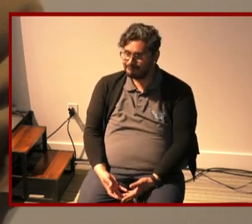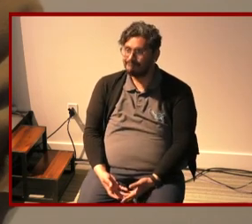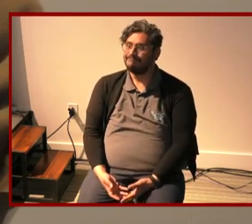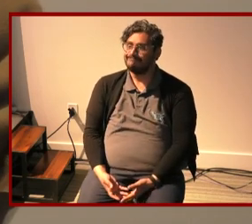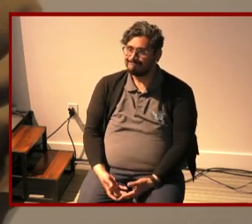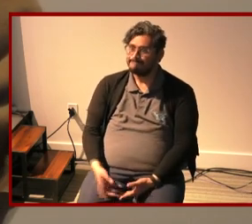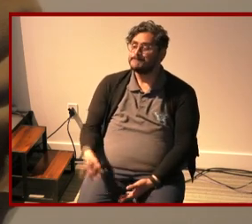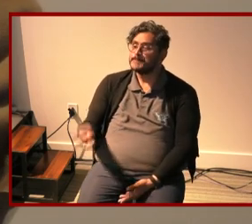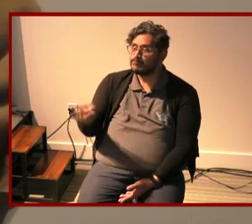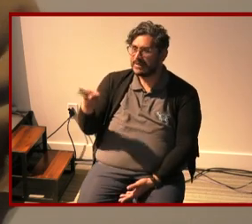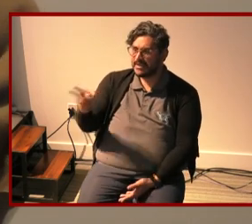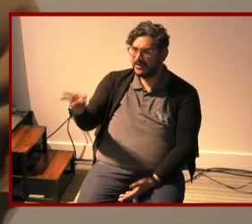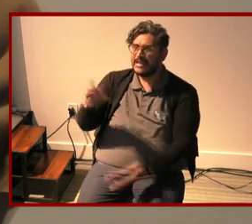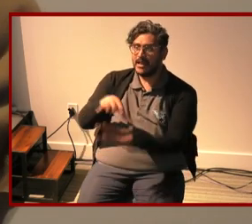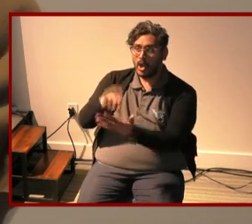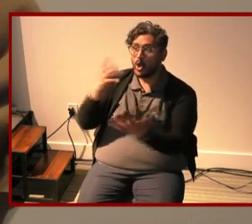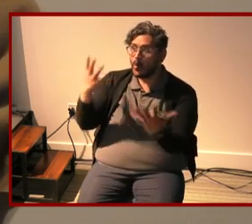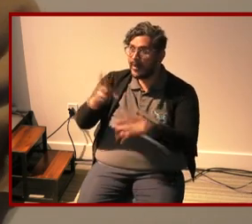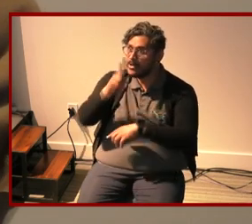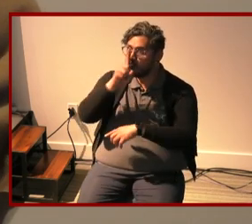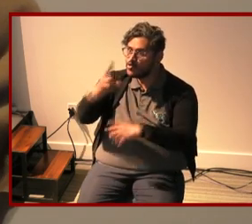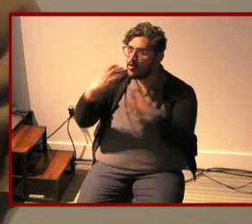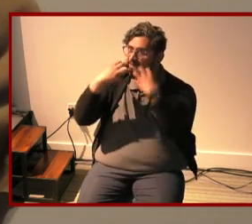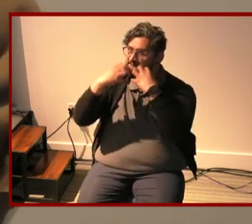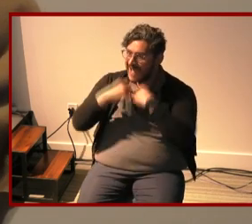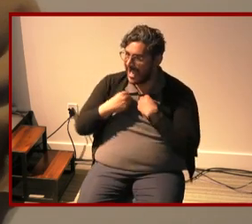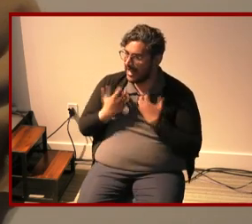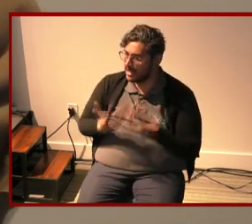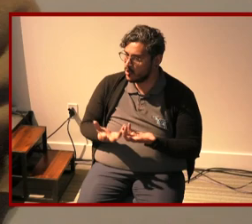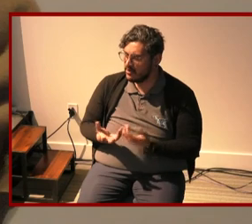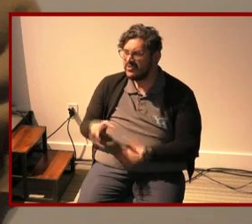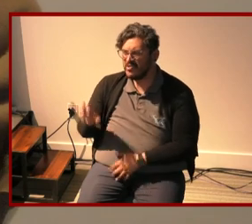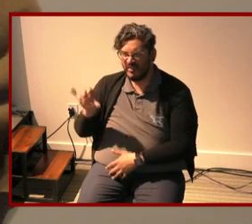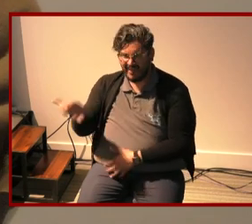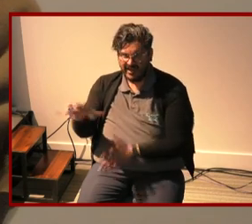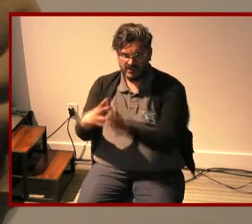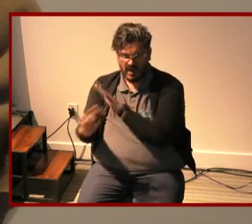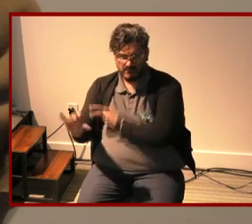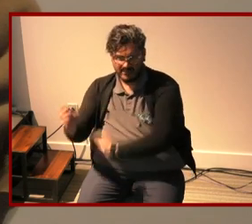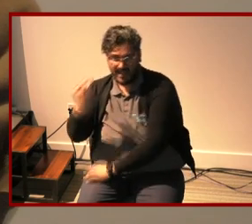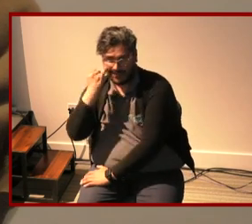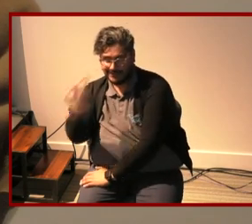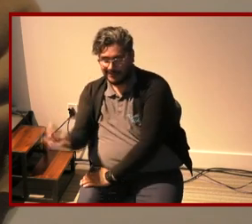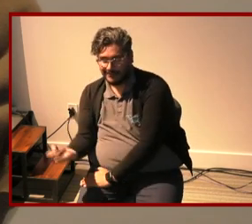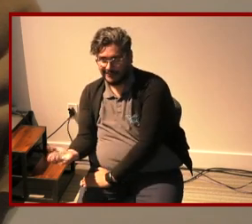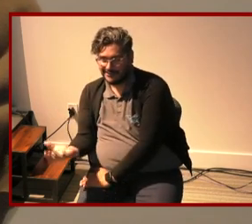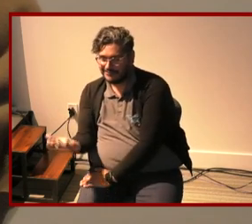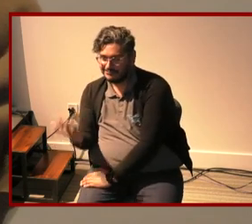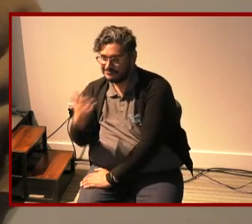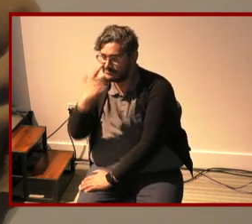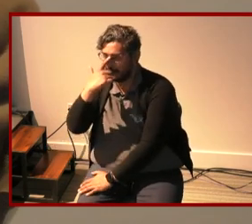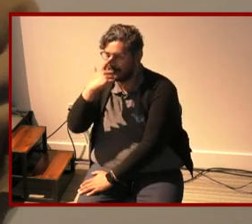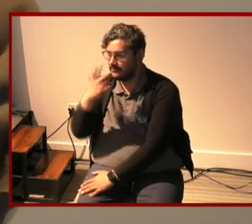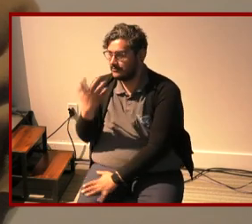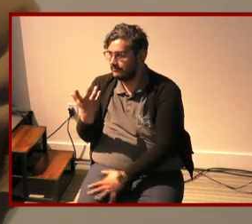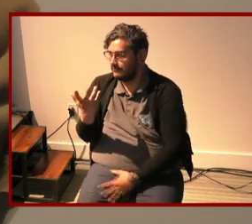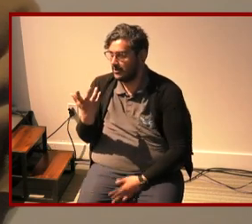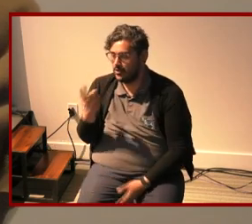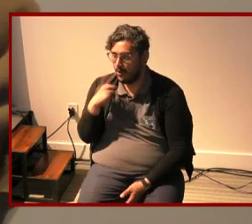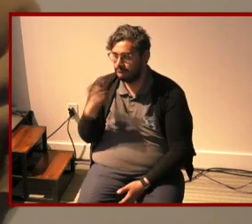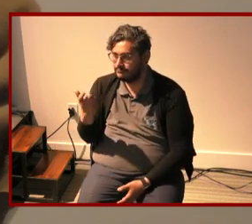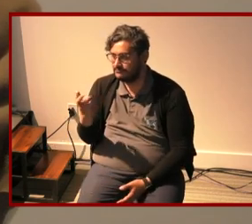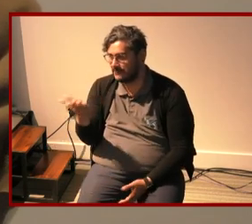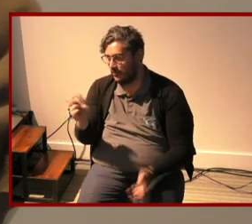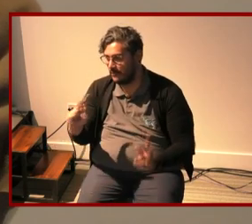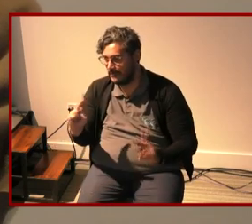value is right so in a lot of ways it does seem to sort of replicate this idea of these like super crypts that um make other the lives of other people around them